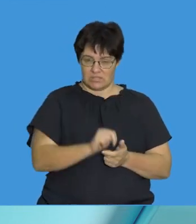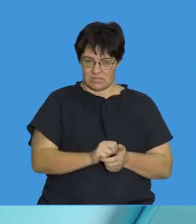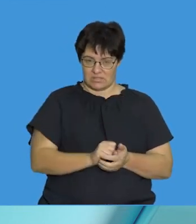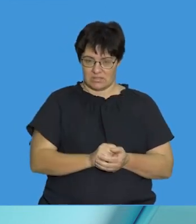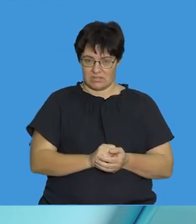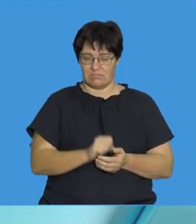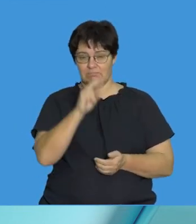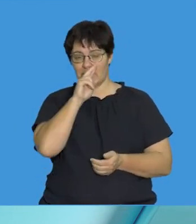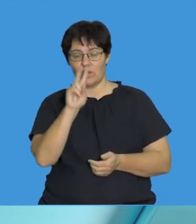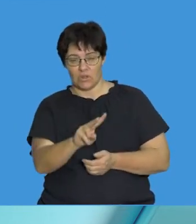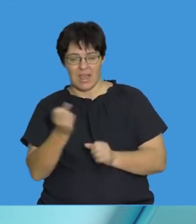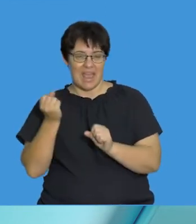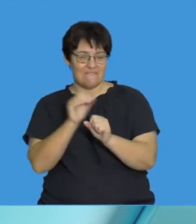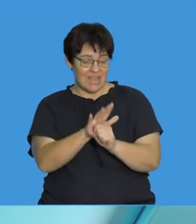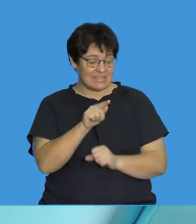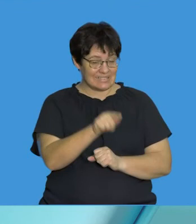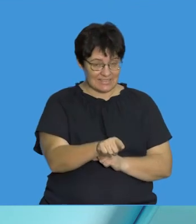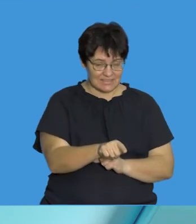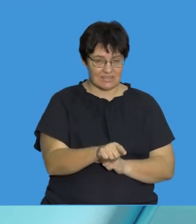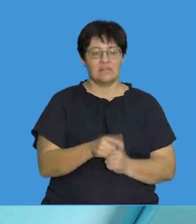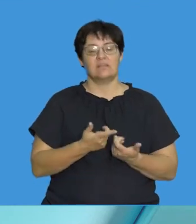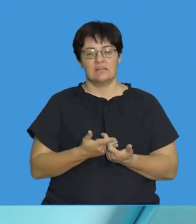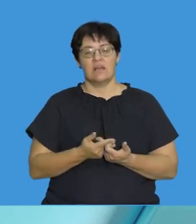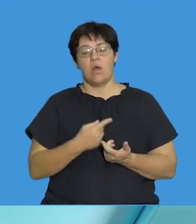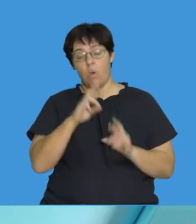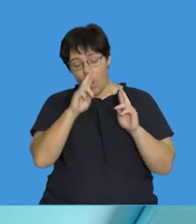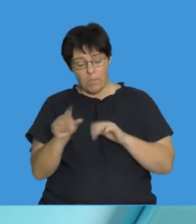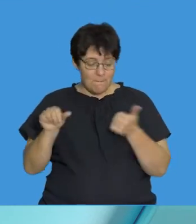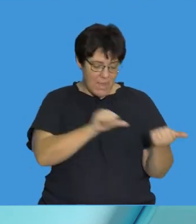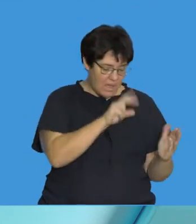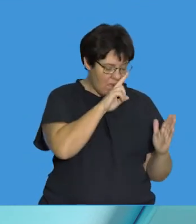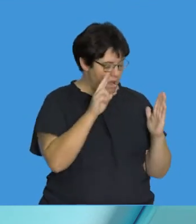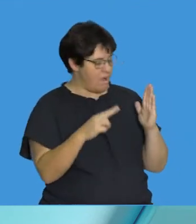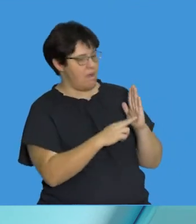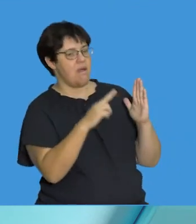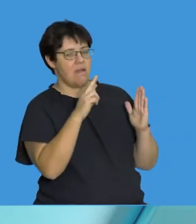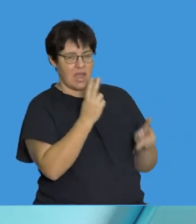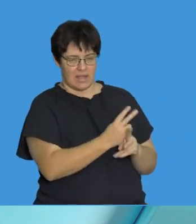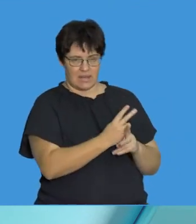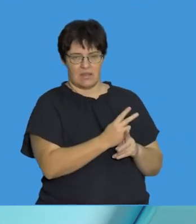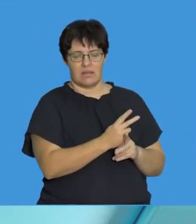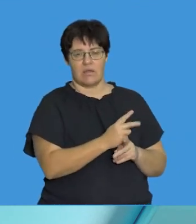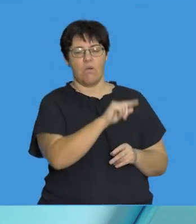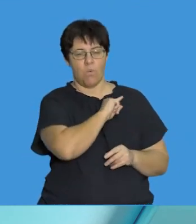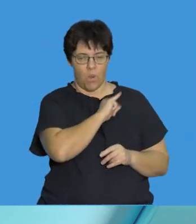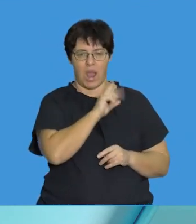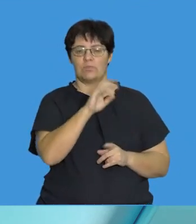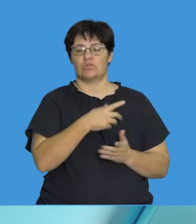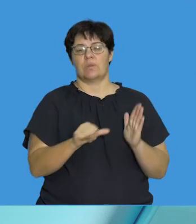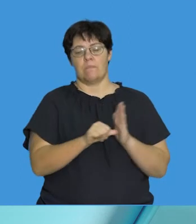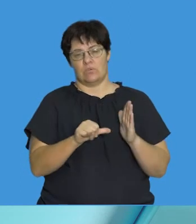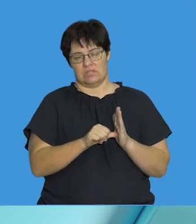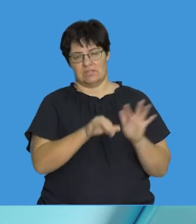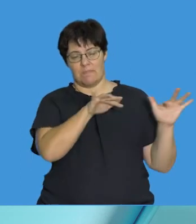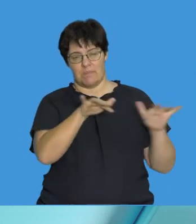at mutations, we've looked at the effect of mutations, and I hope that you guys go back and reflect on why